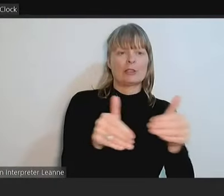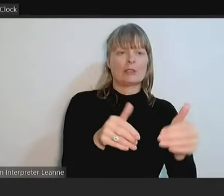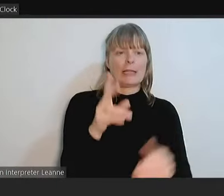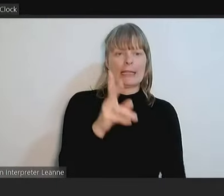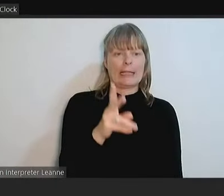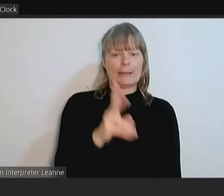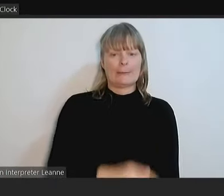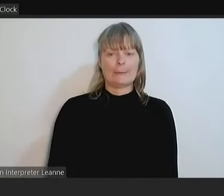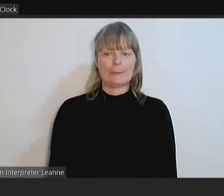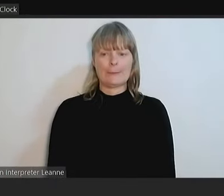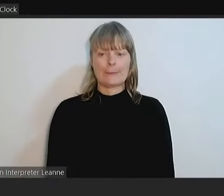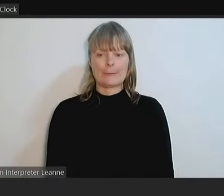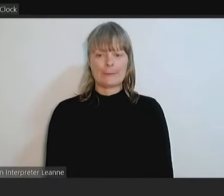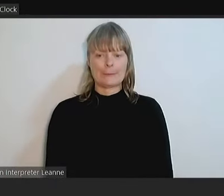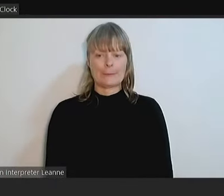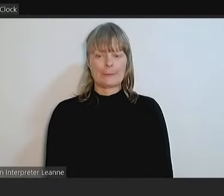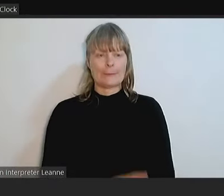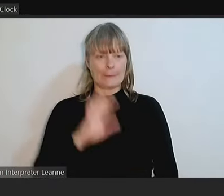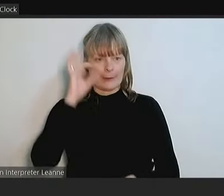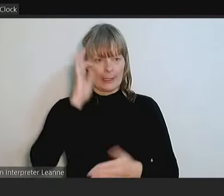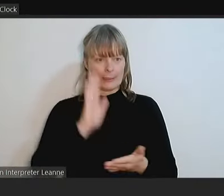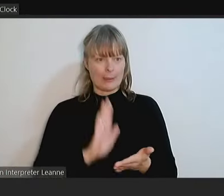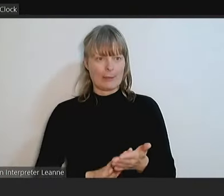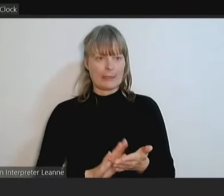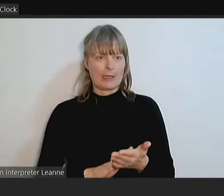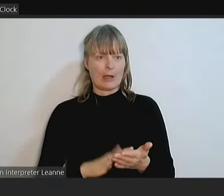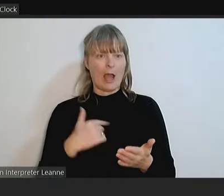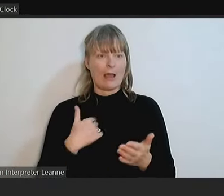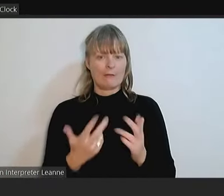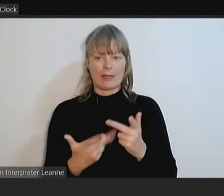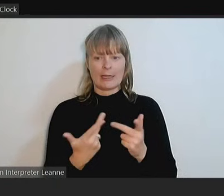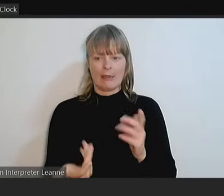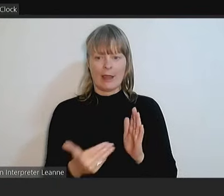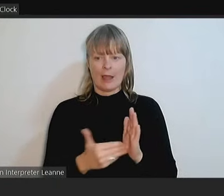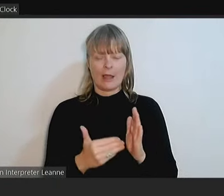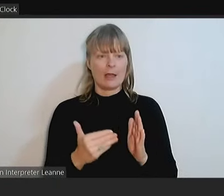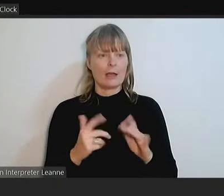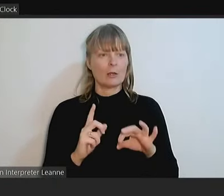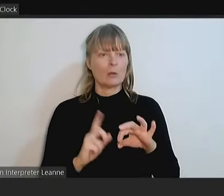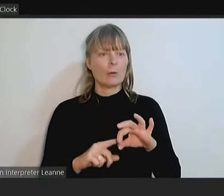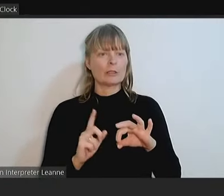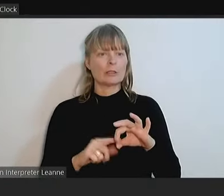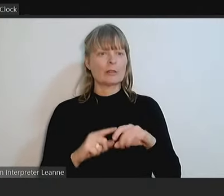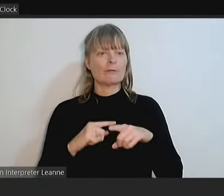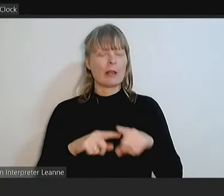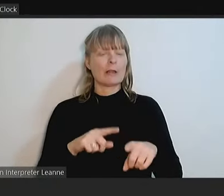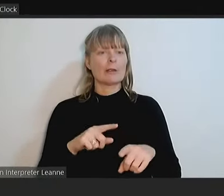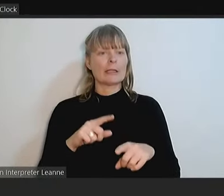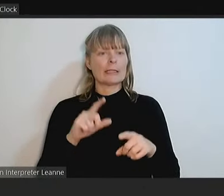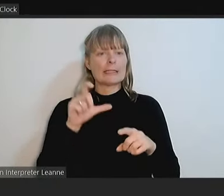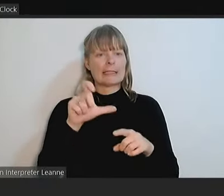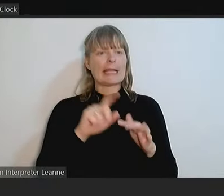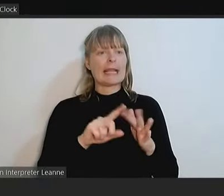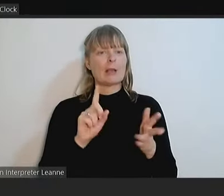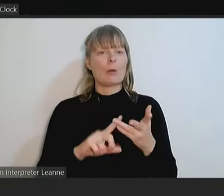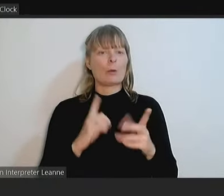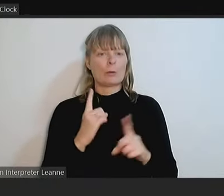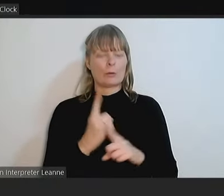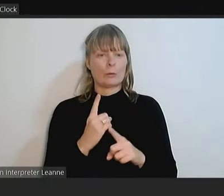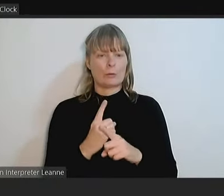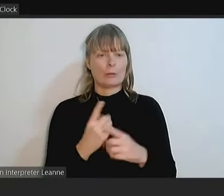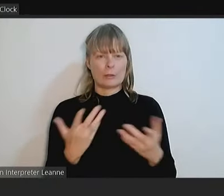Councillor Messina. I'm sorry, Mayor. have a supplementary question based on what the CEO has just intended. So basically what I'm hearing